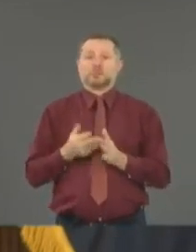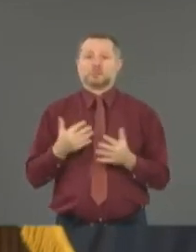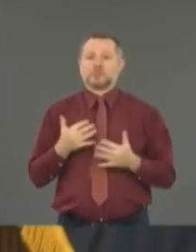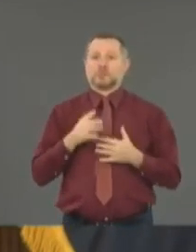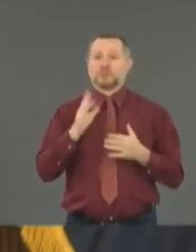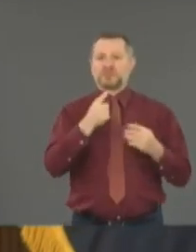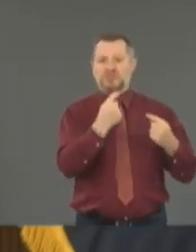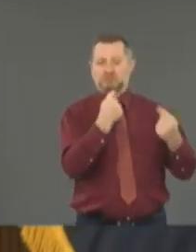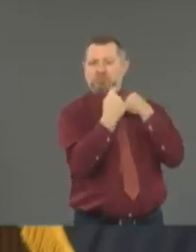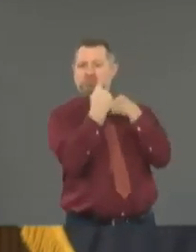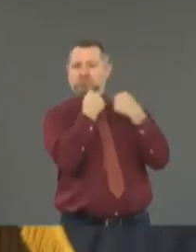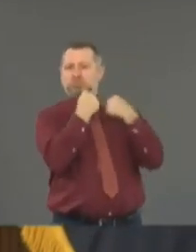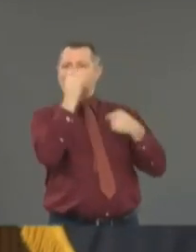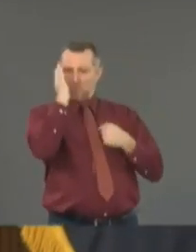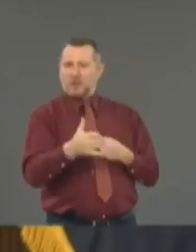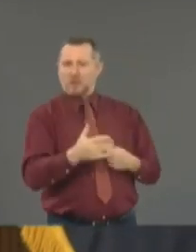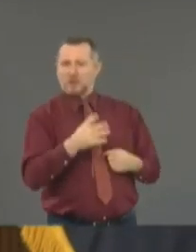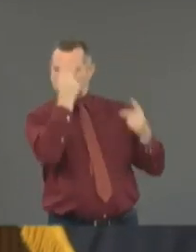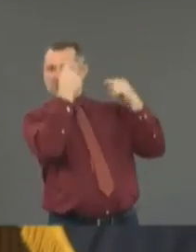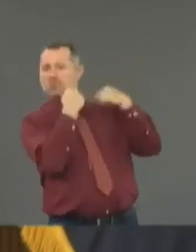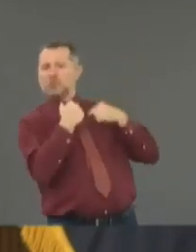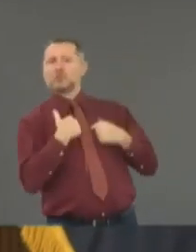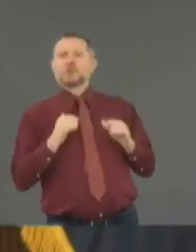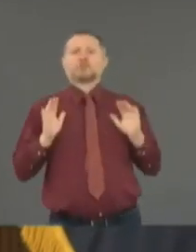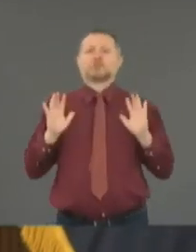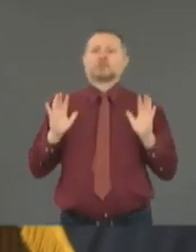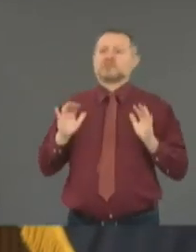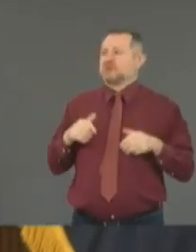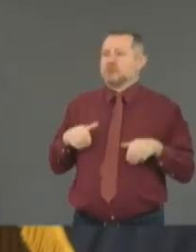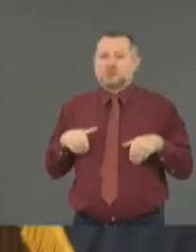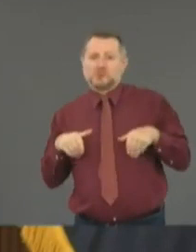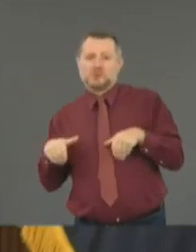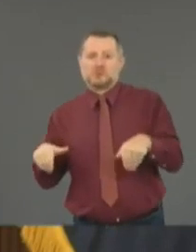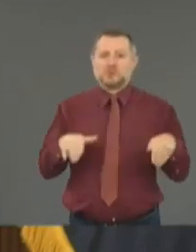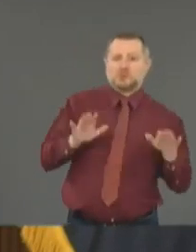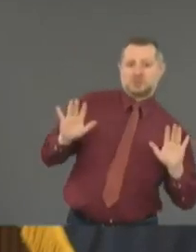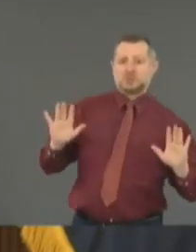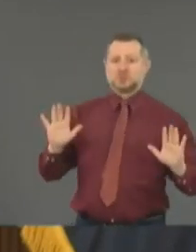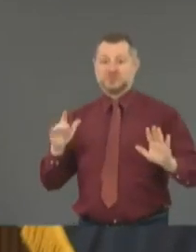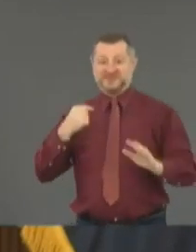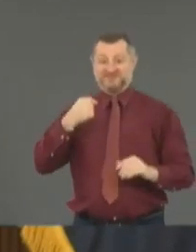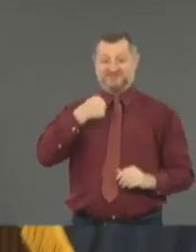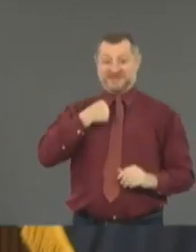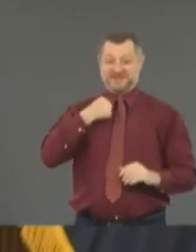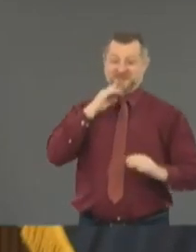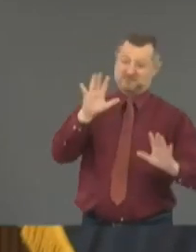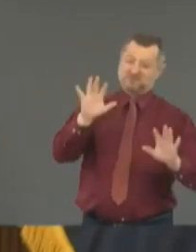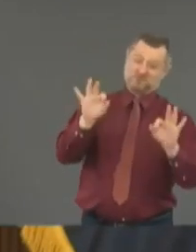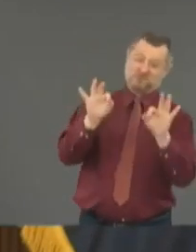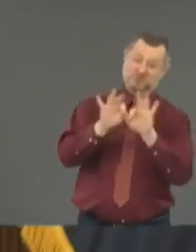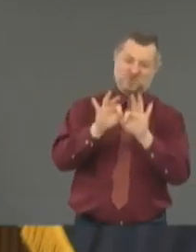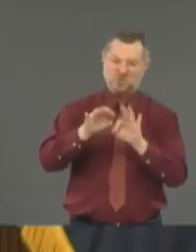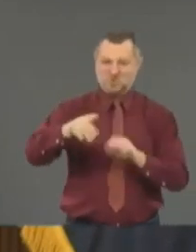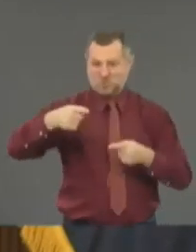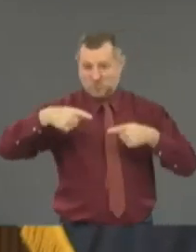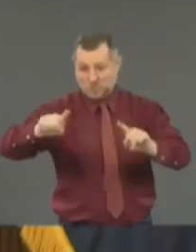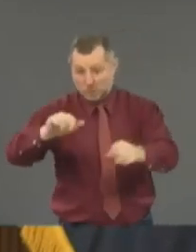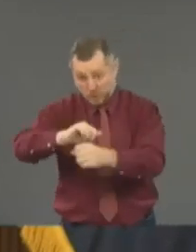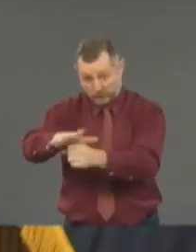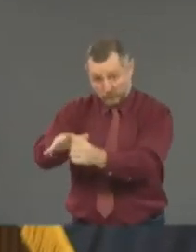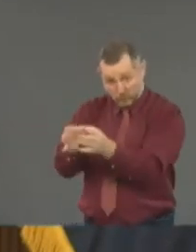politically. That's why it was so important for me at the beginning of this coronavirus situation